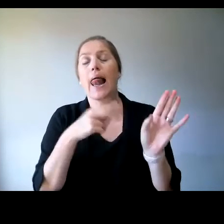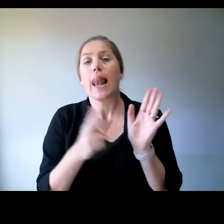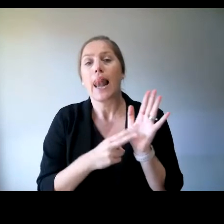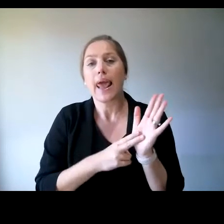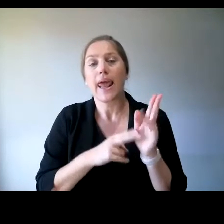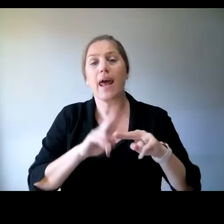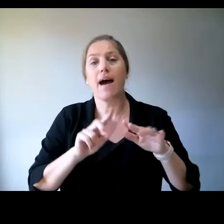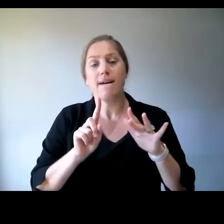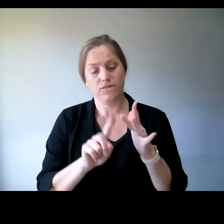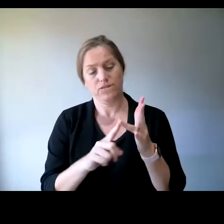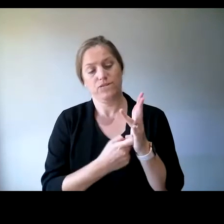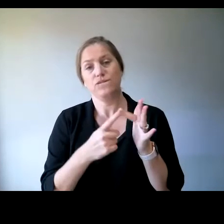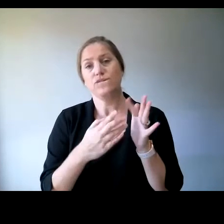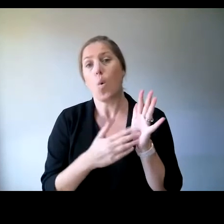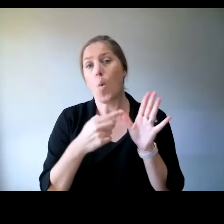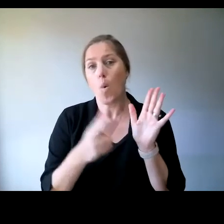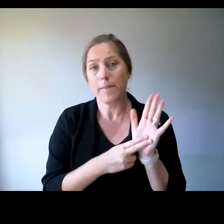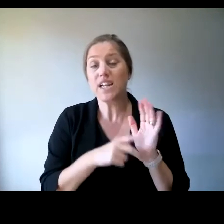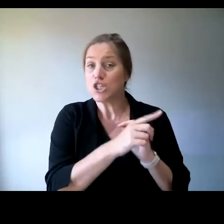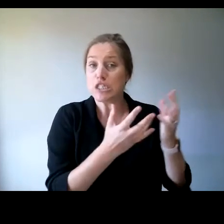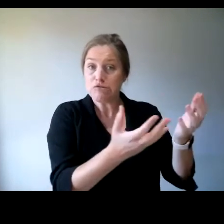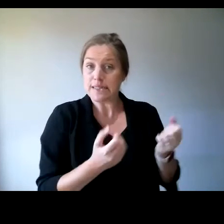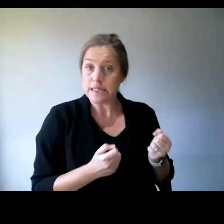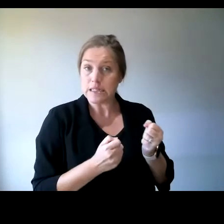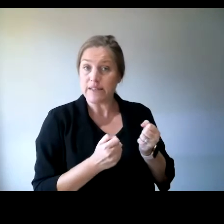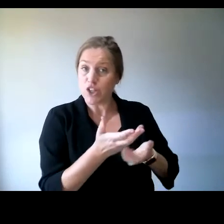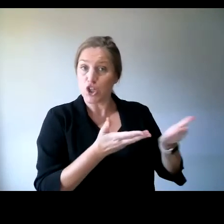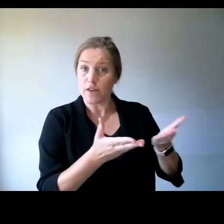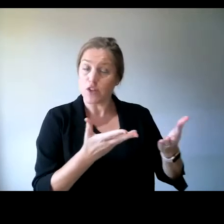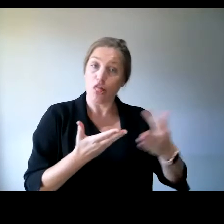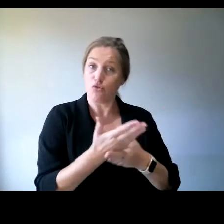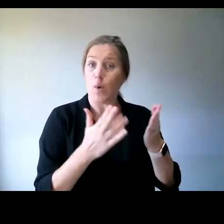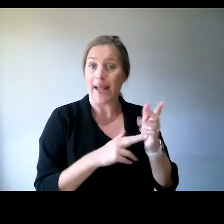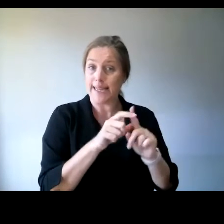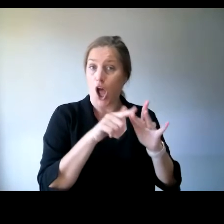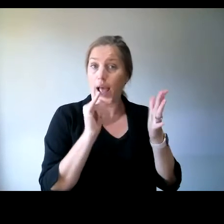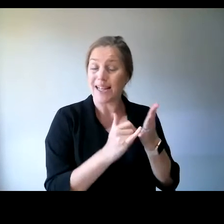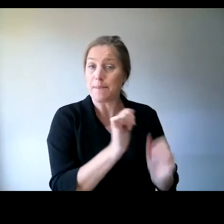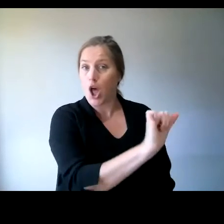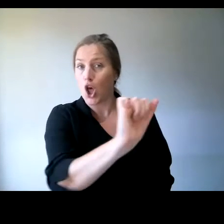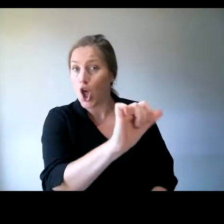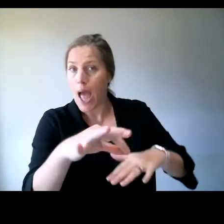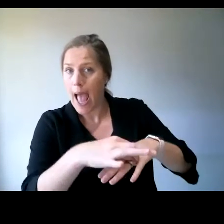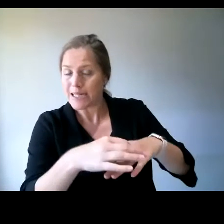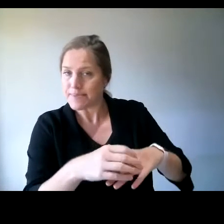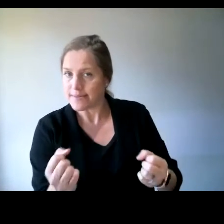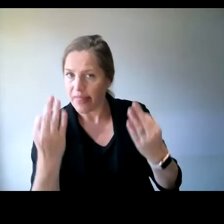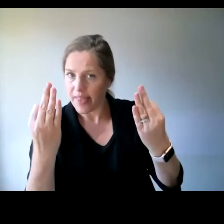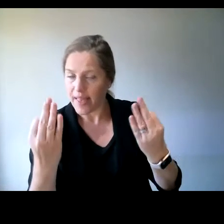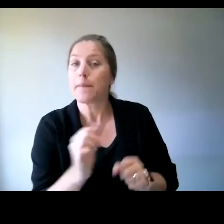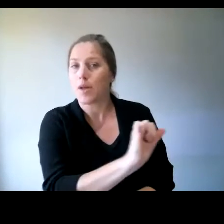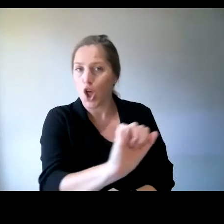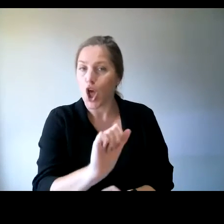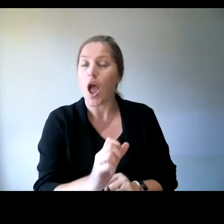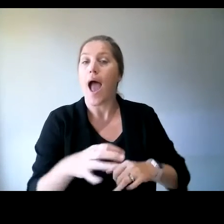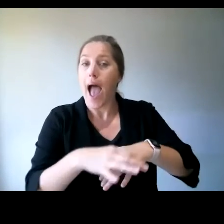interesting position. She received services under the NDIS, but her husband, Alex, doesn't. He's forced to rely on the aged care system instead, because